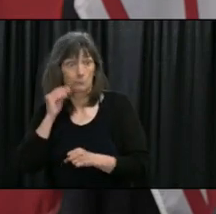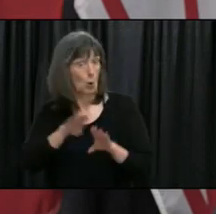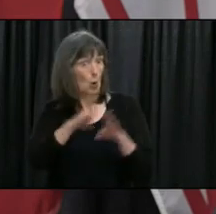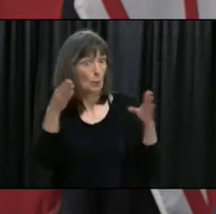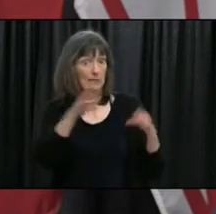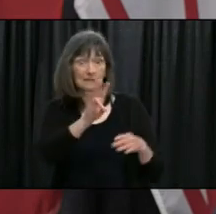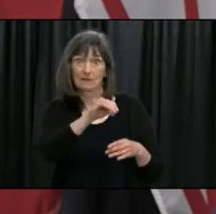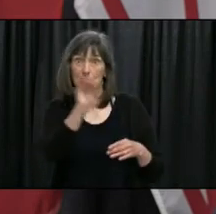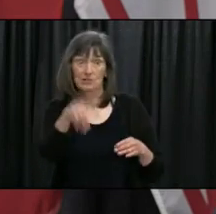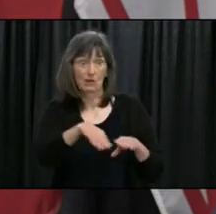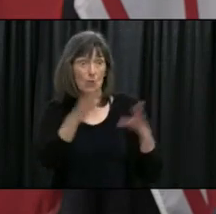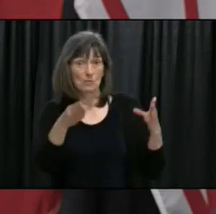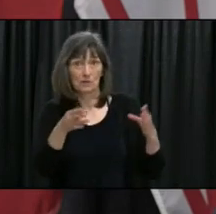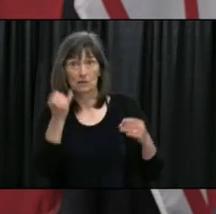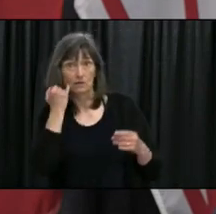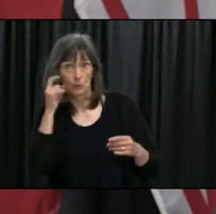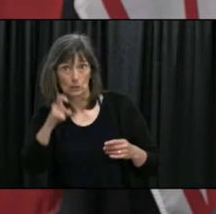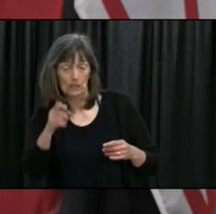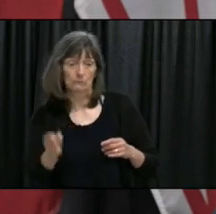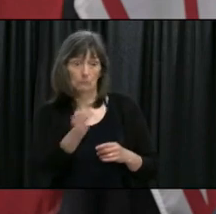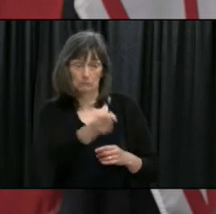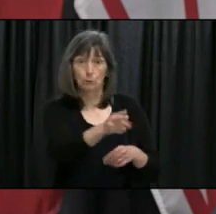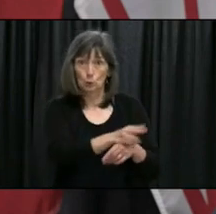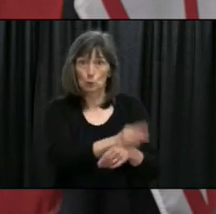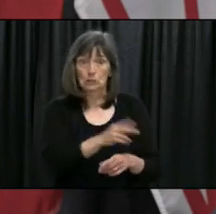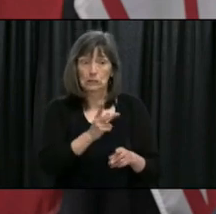spaces to some 70% of those people